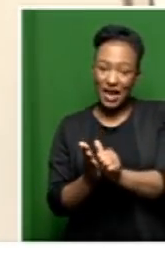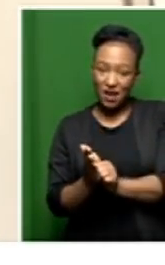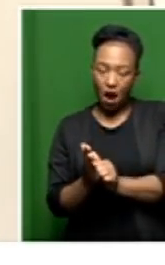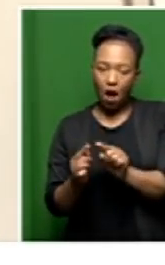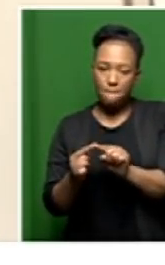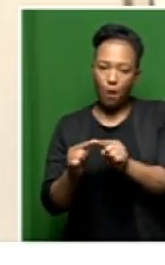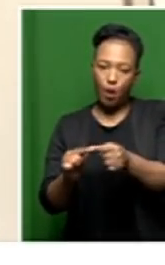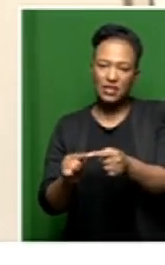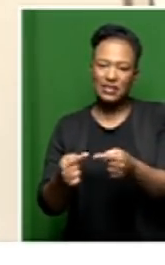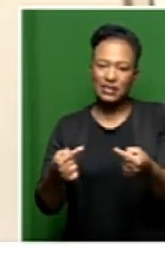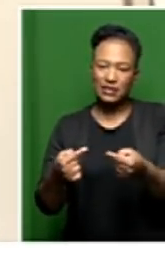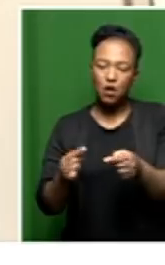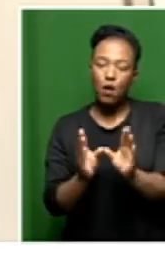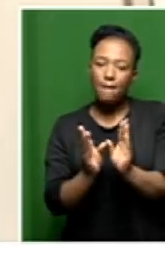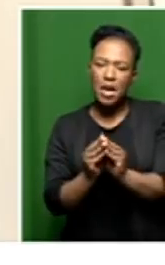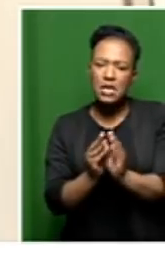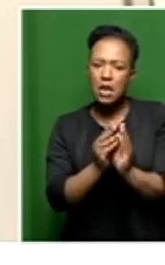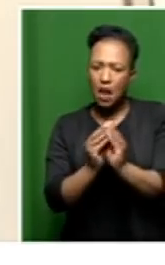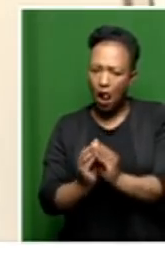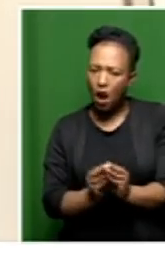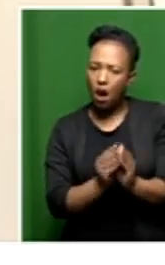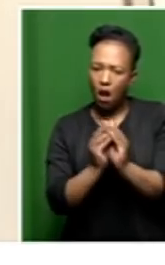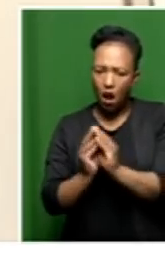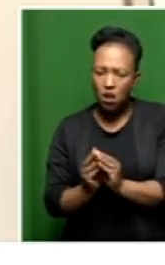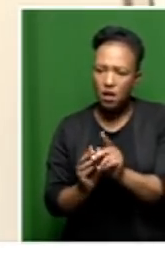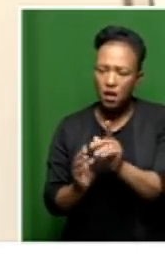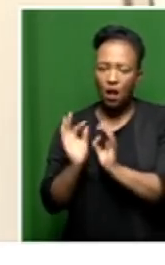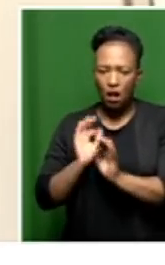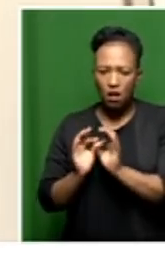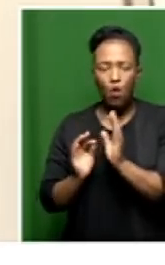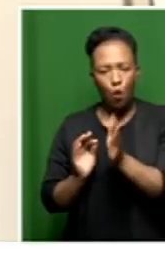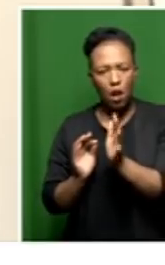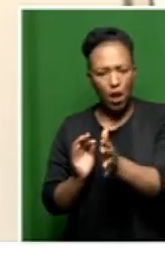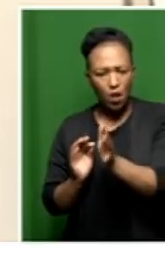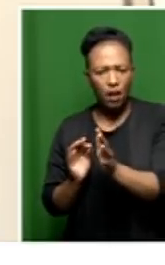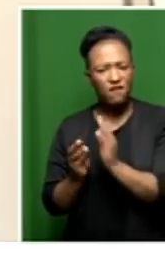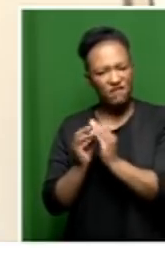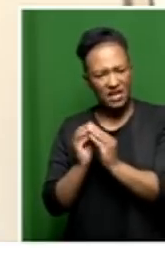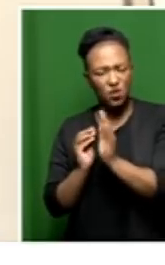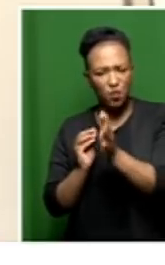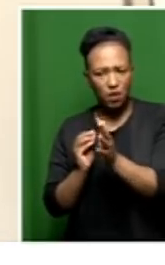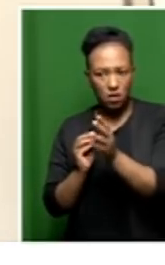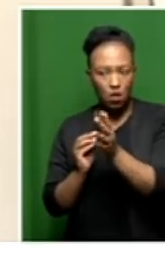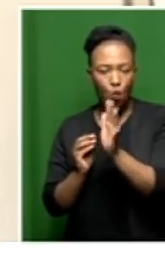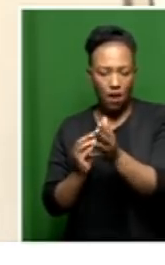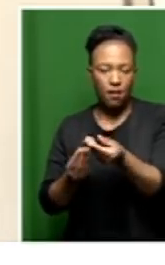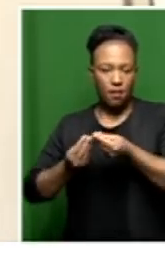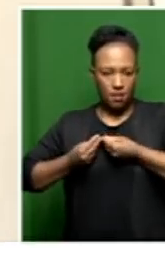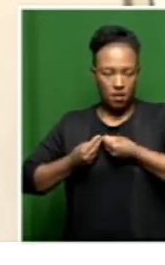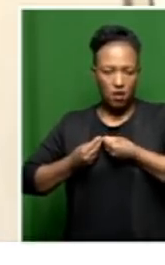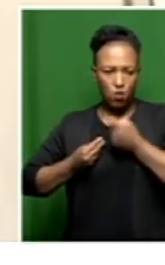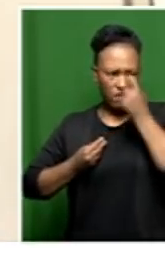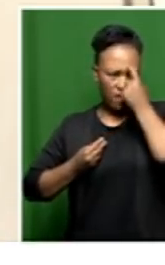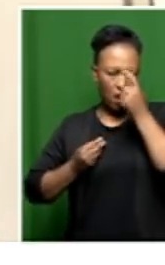in those critical meetings. They were saying they are working on it. They will ensure that we get that. So, we felt in order to be